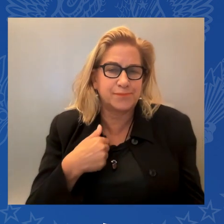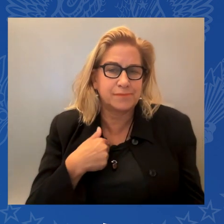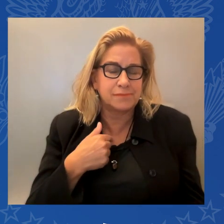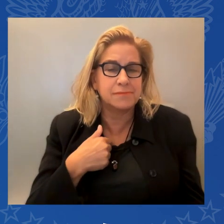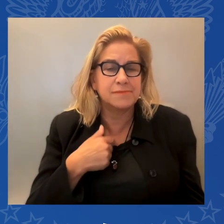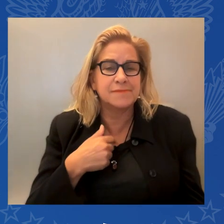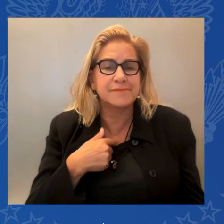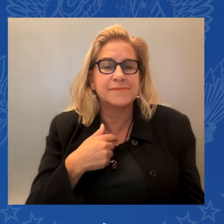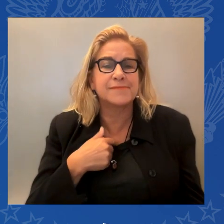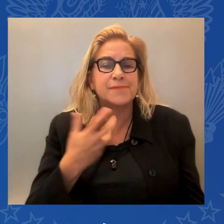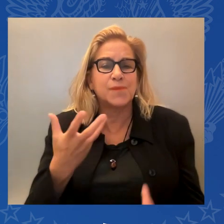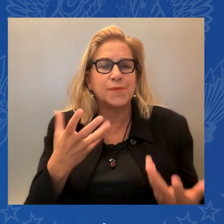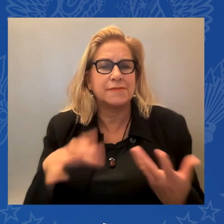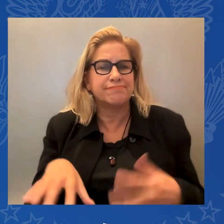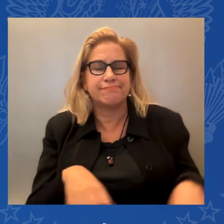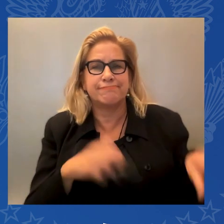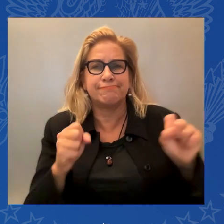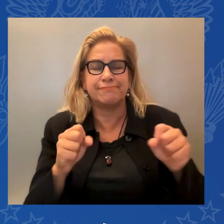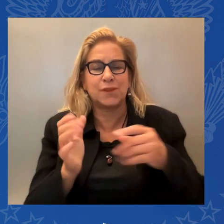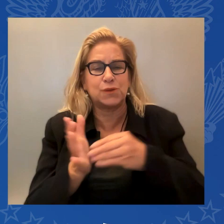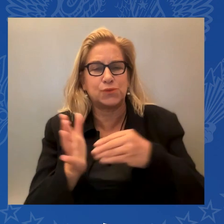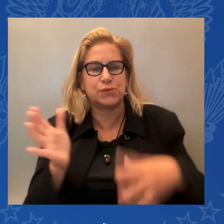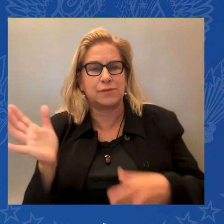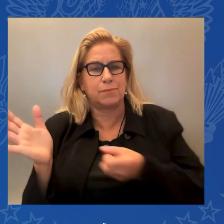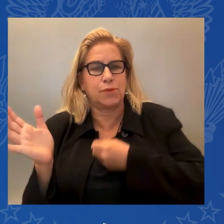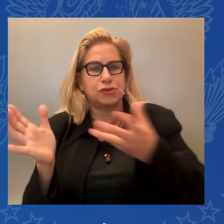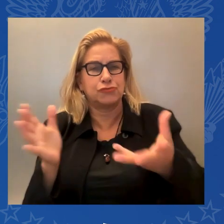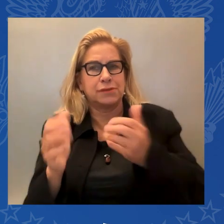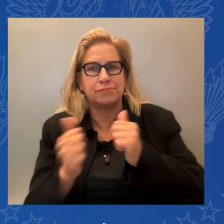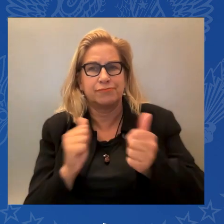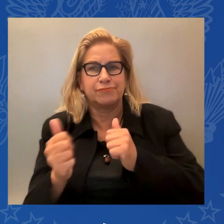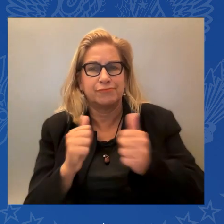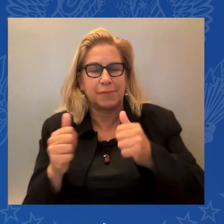students just amazing? Ada, where are you?